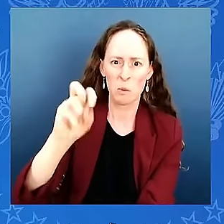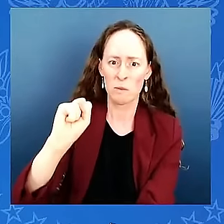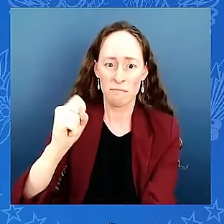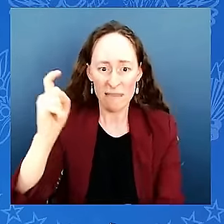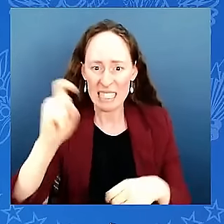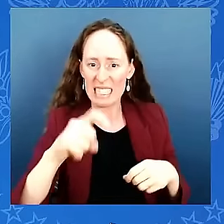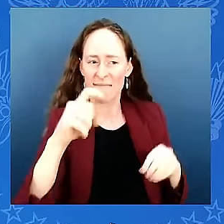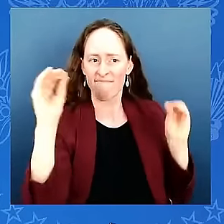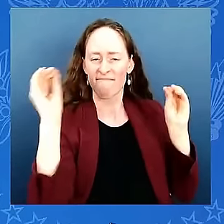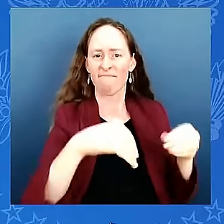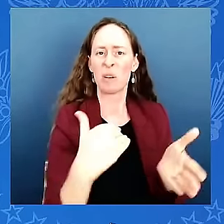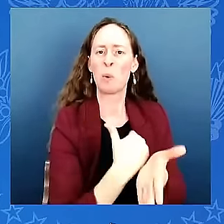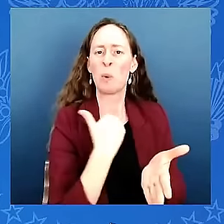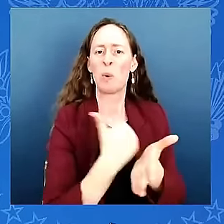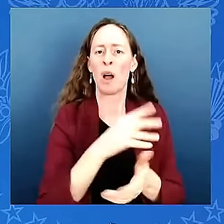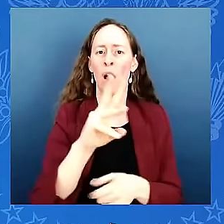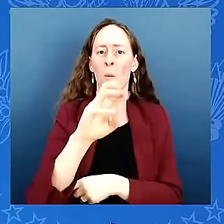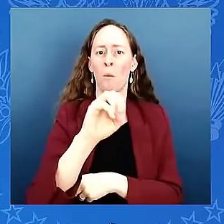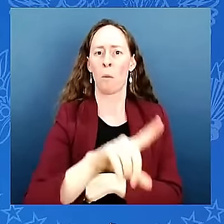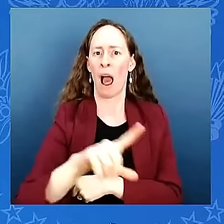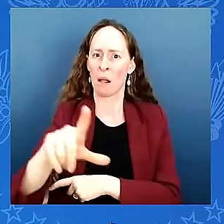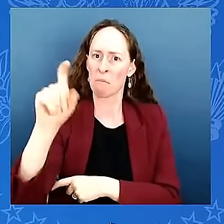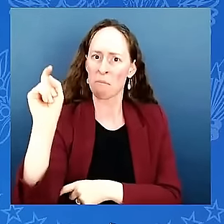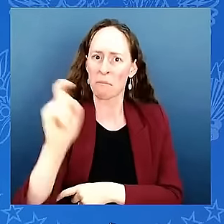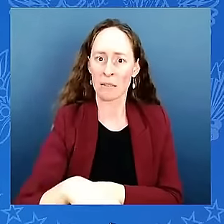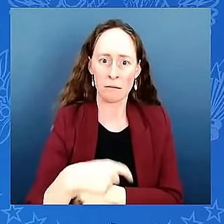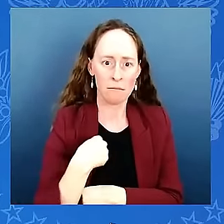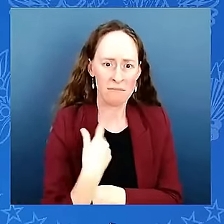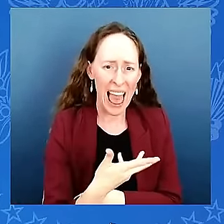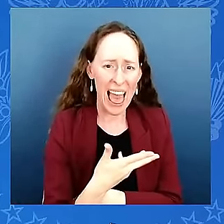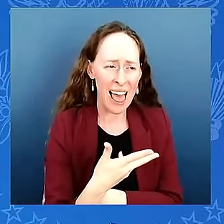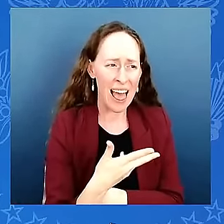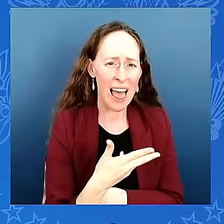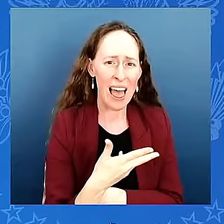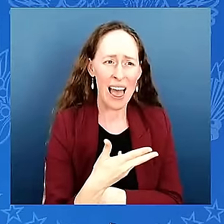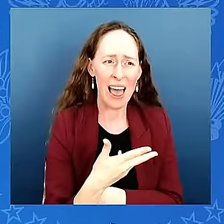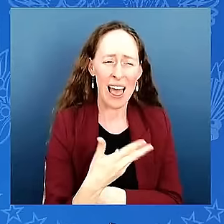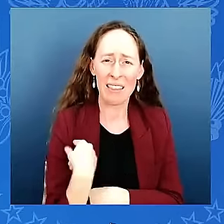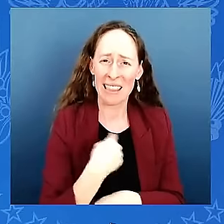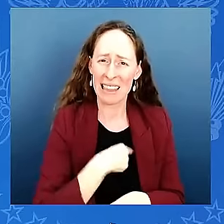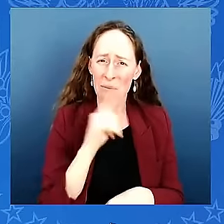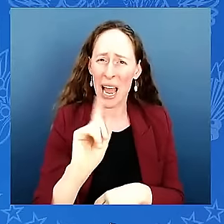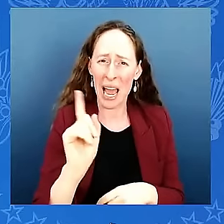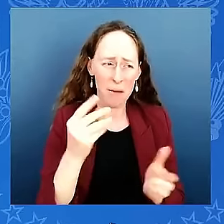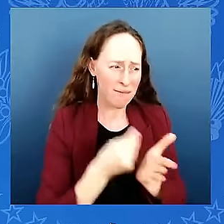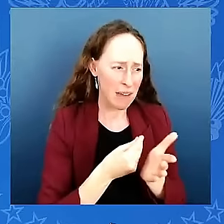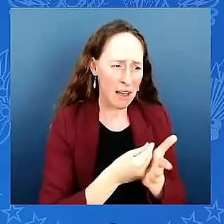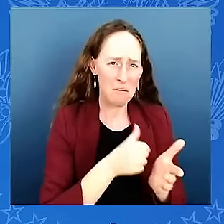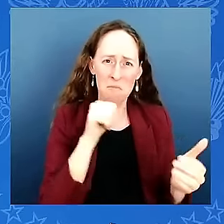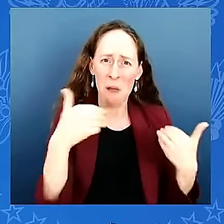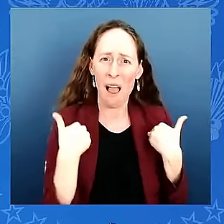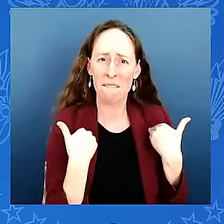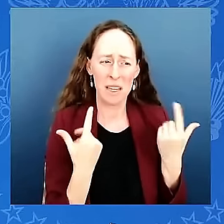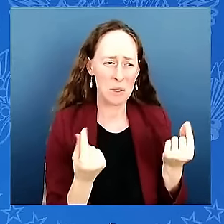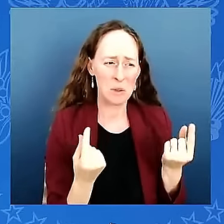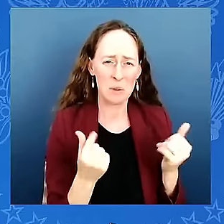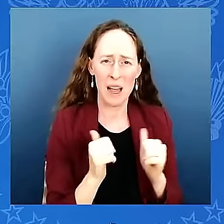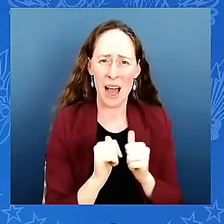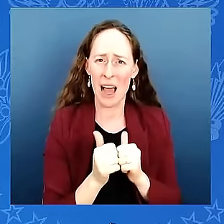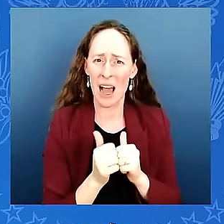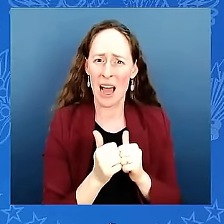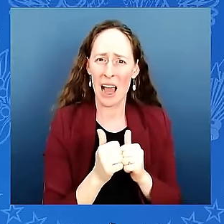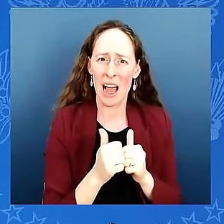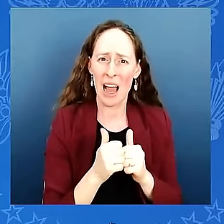taxed to the breaking point and there was no way we could have pulled this off until you passed the arpa and